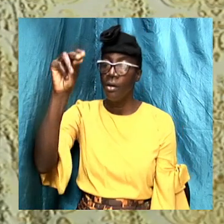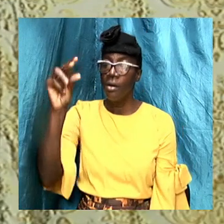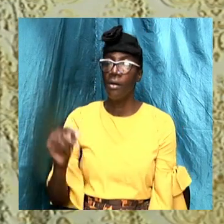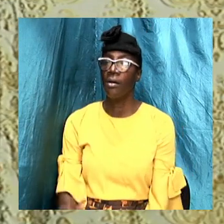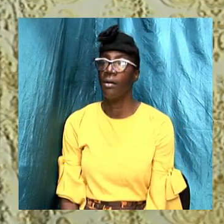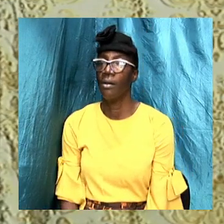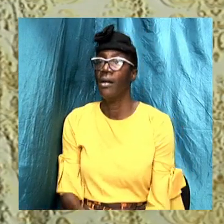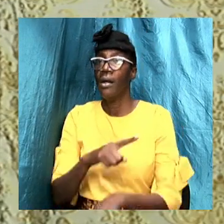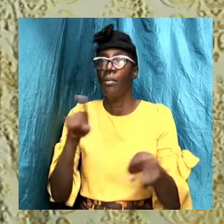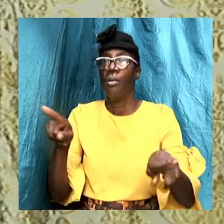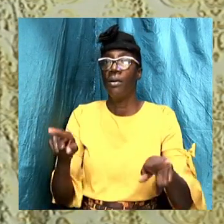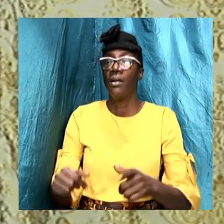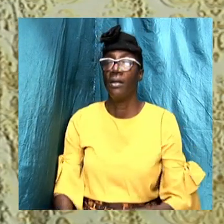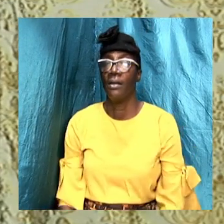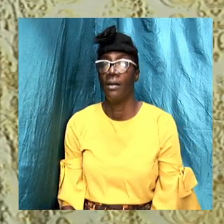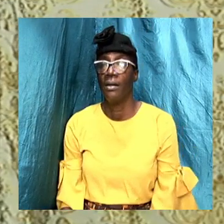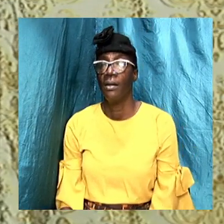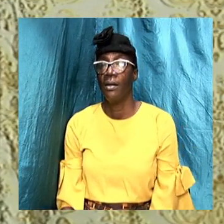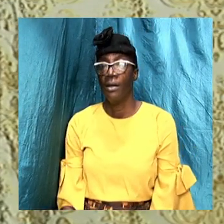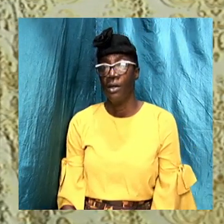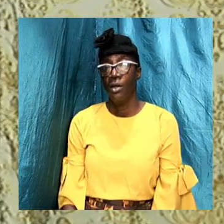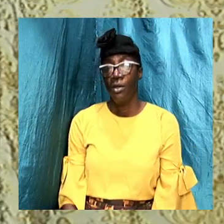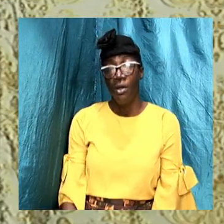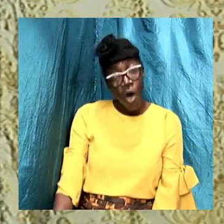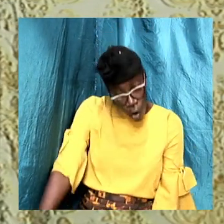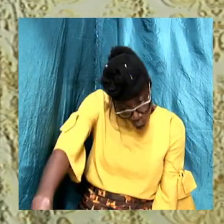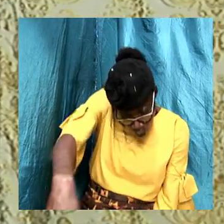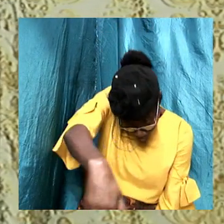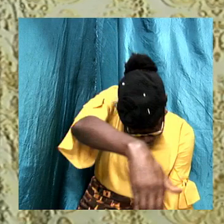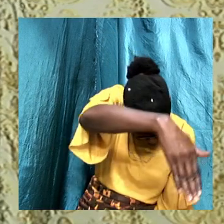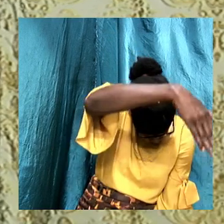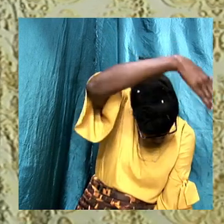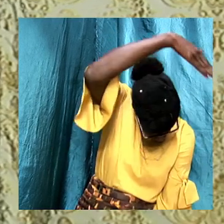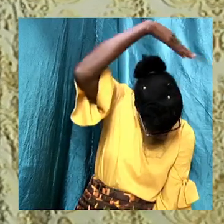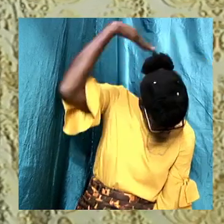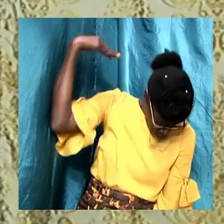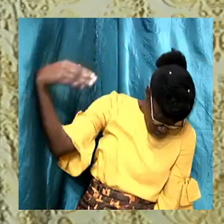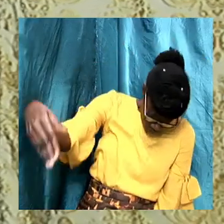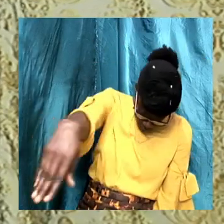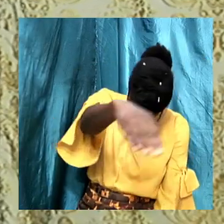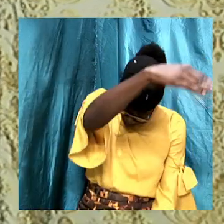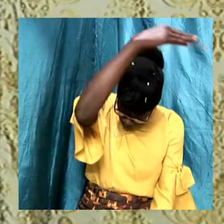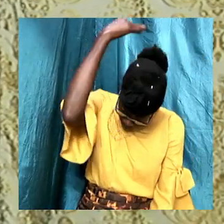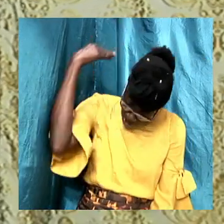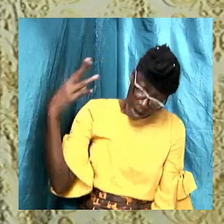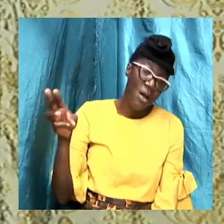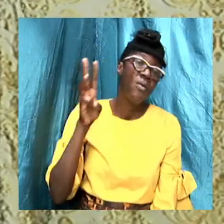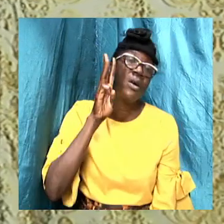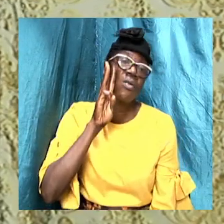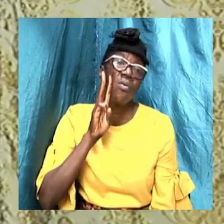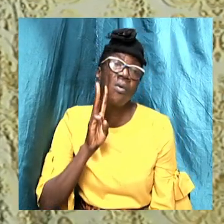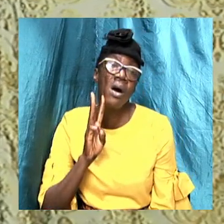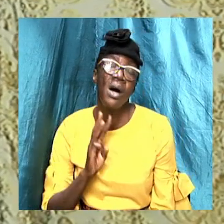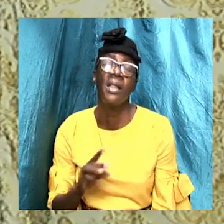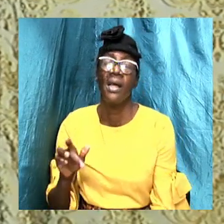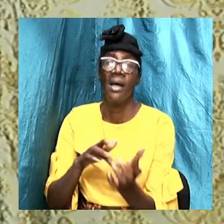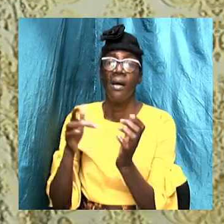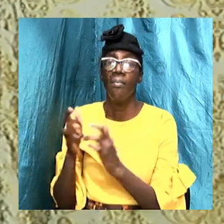but immersed in water so I want us to understand that the Bible is clear